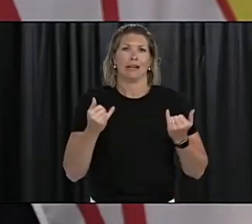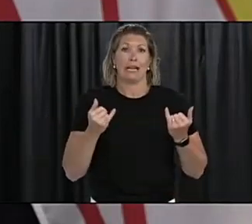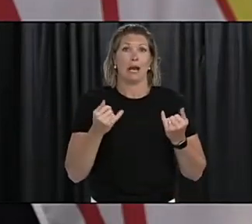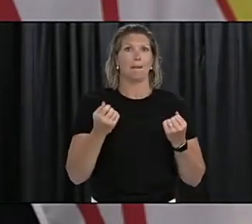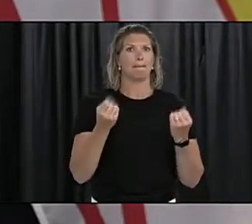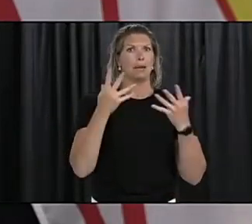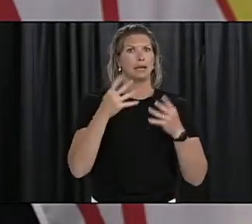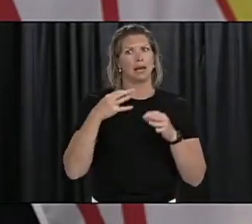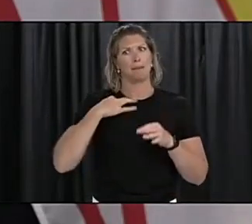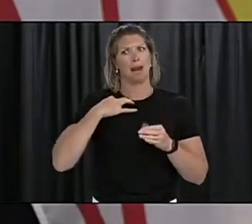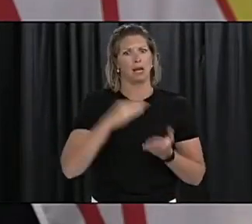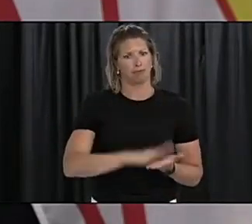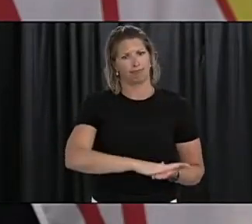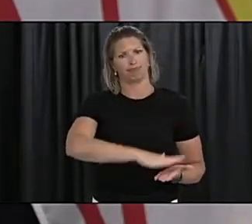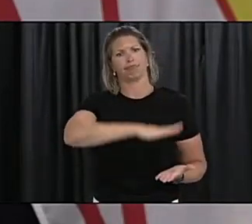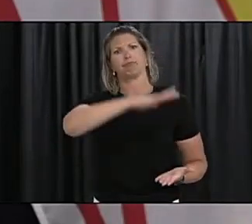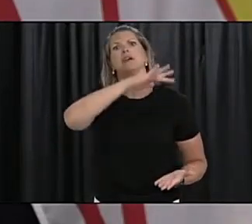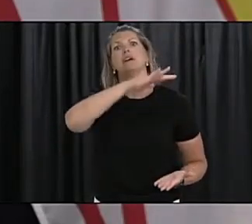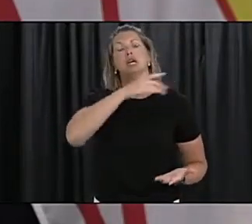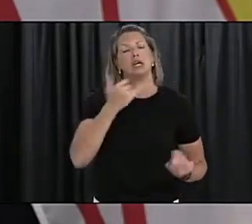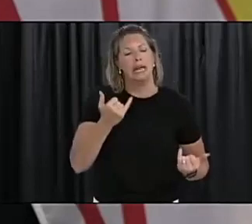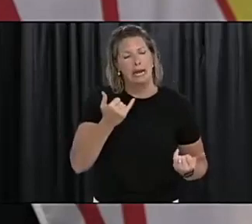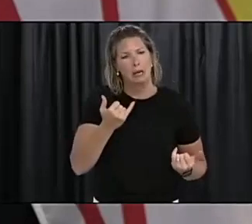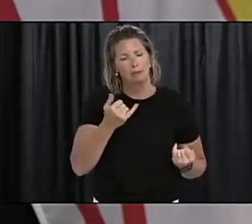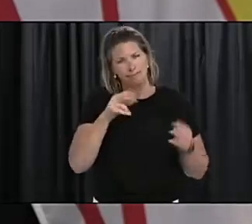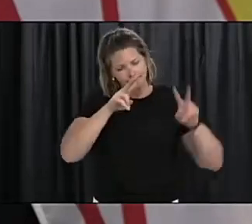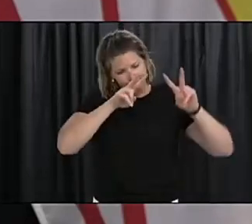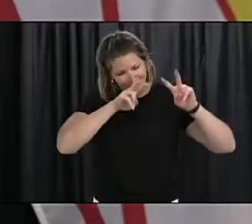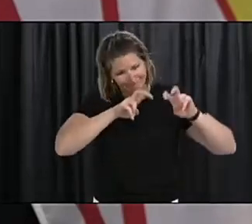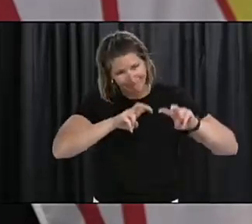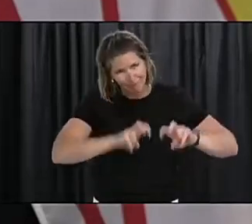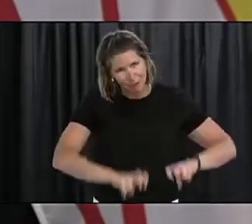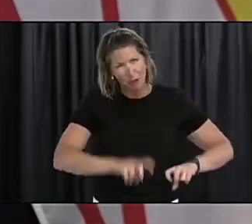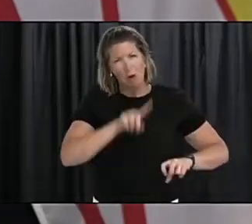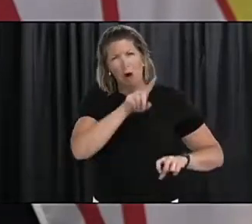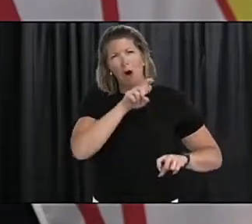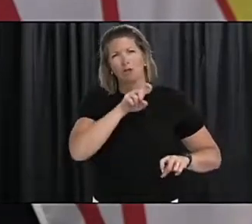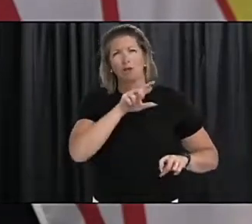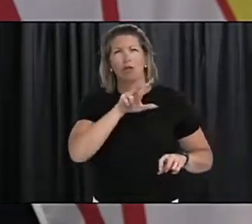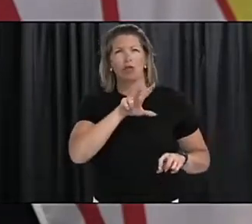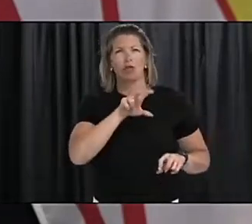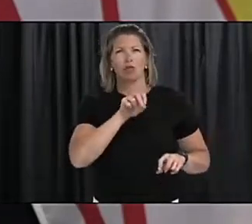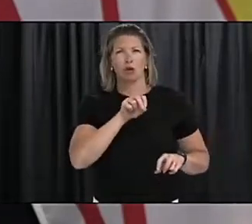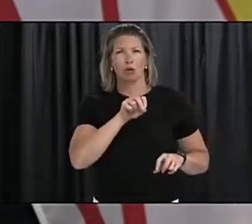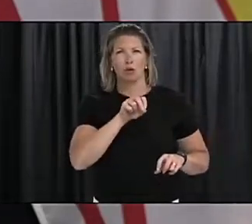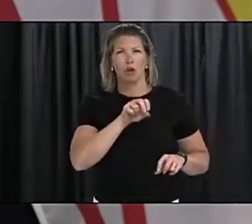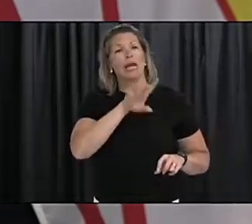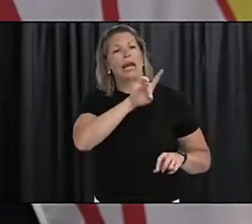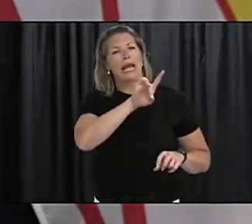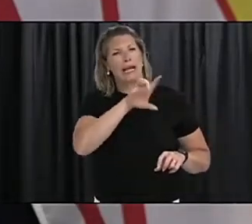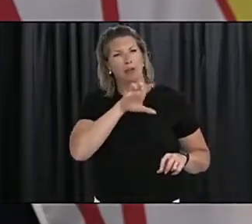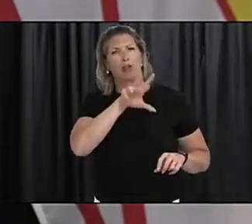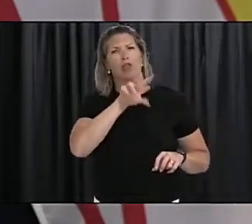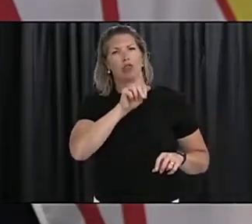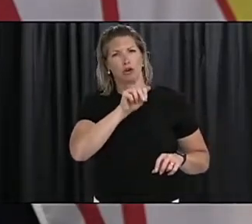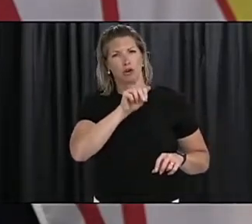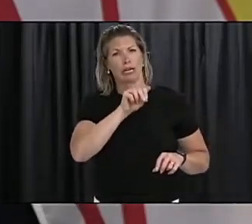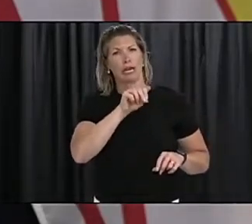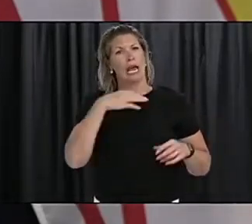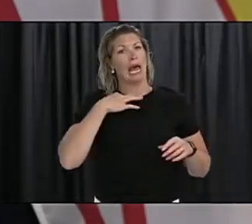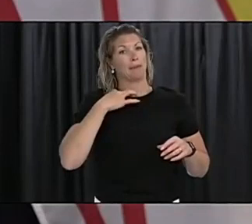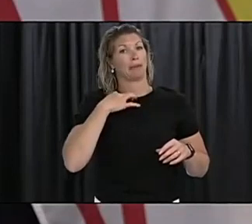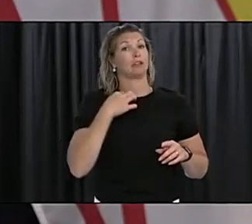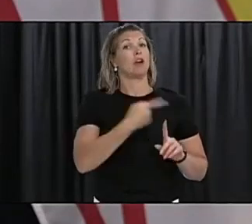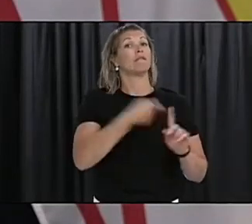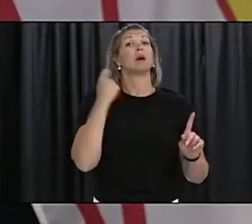processed, so there's some approximately 830 applications have been received from contractors. So there's